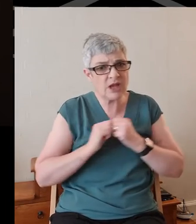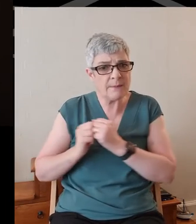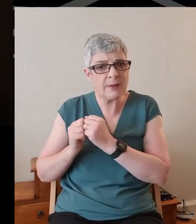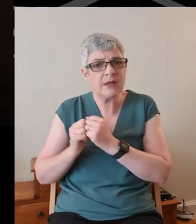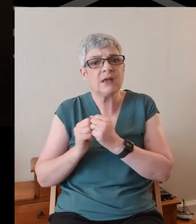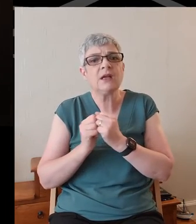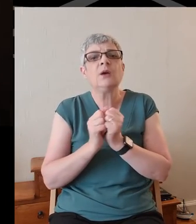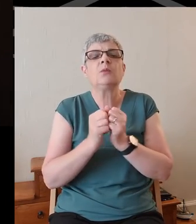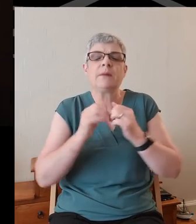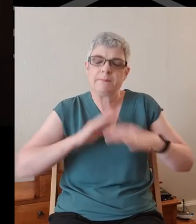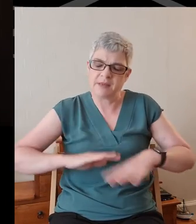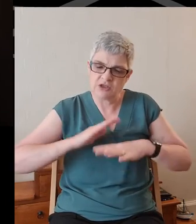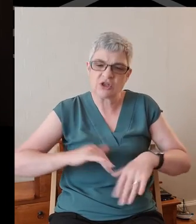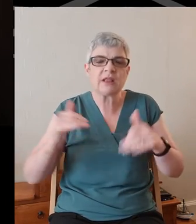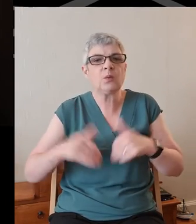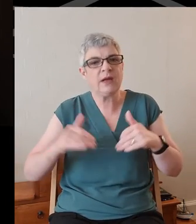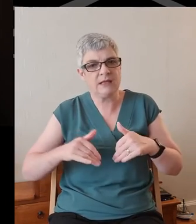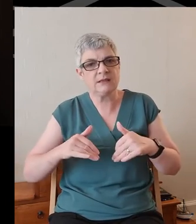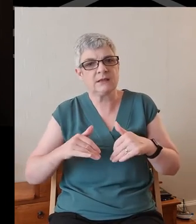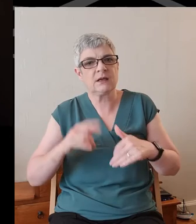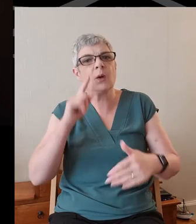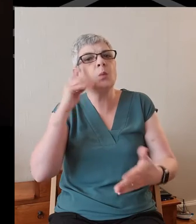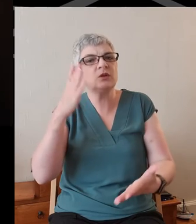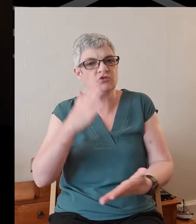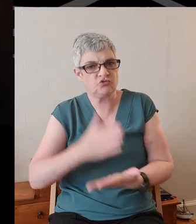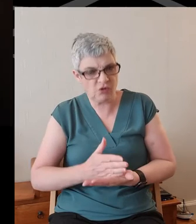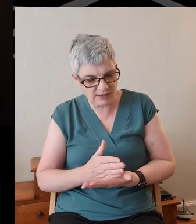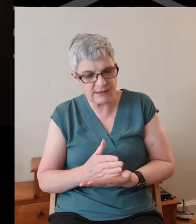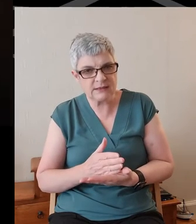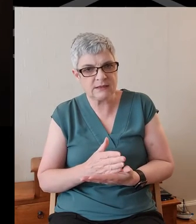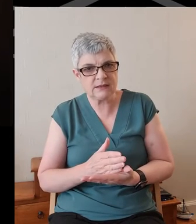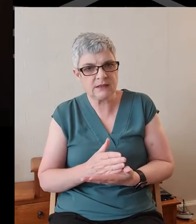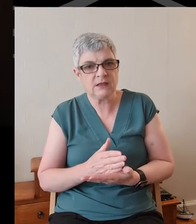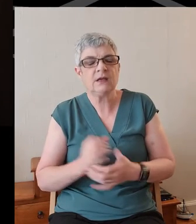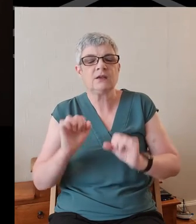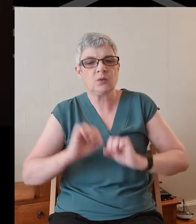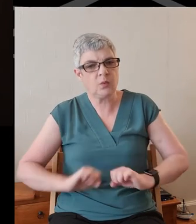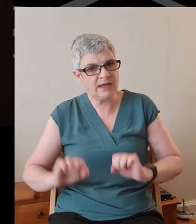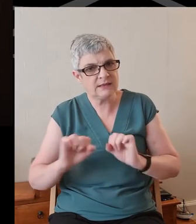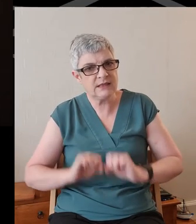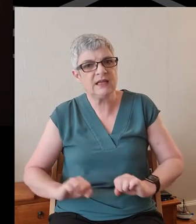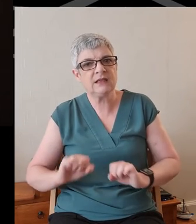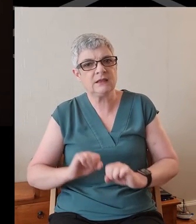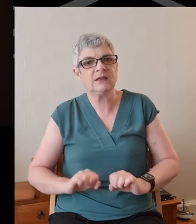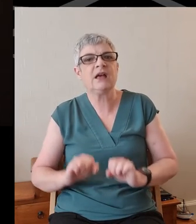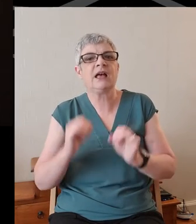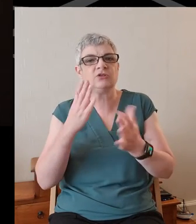and that we trust and in the waiting and in the trusting